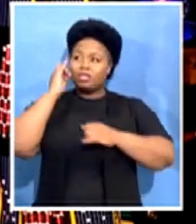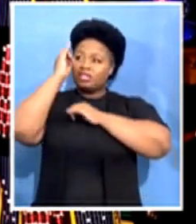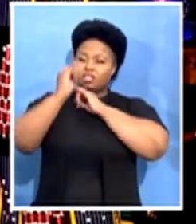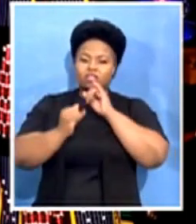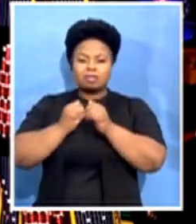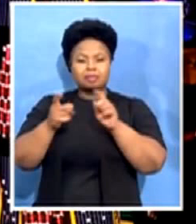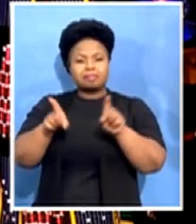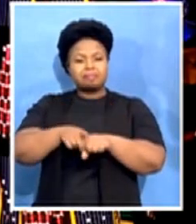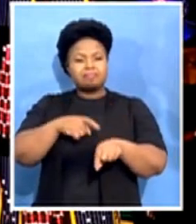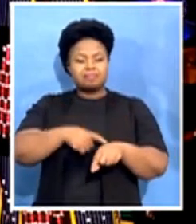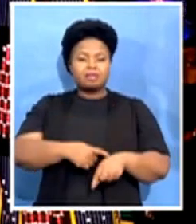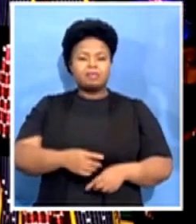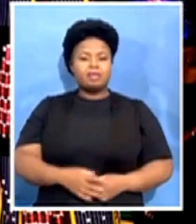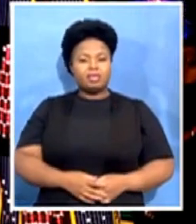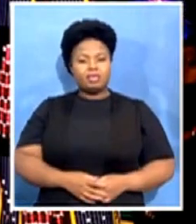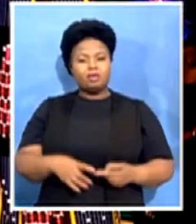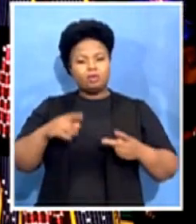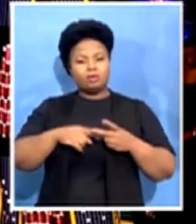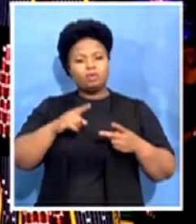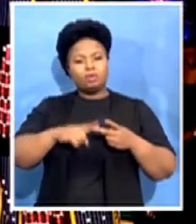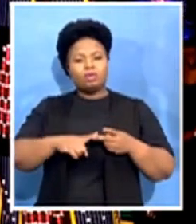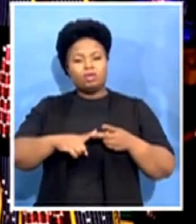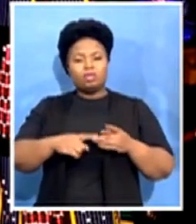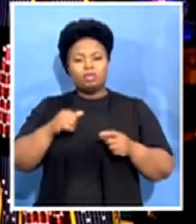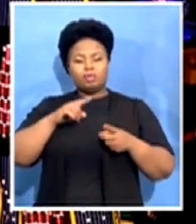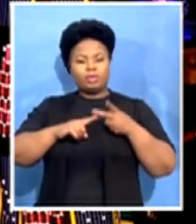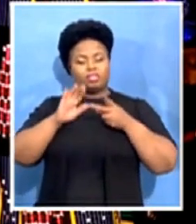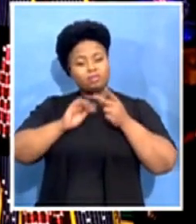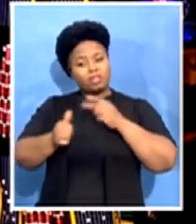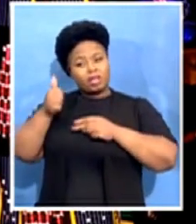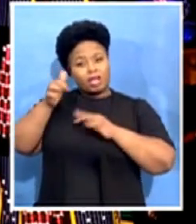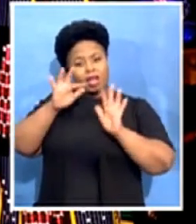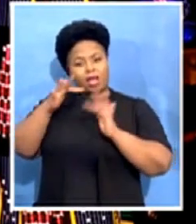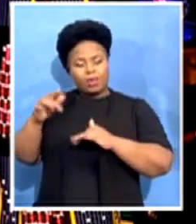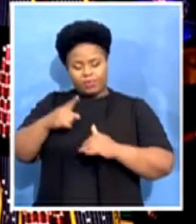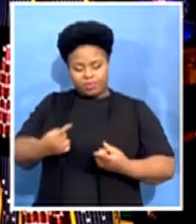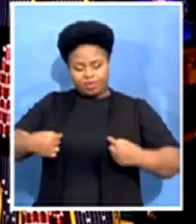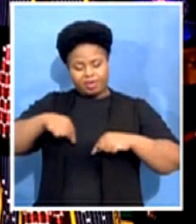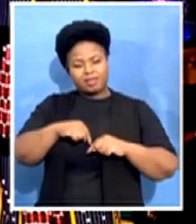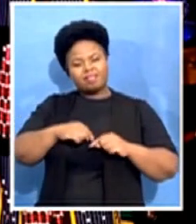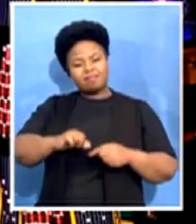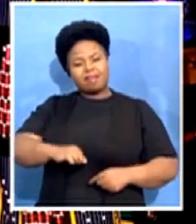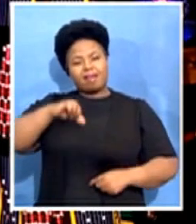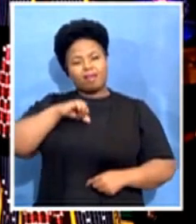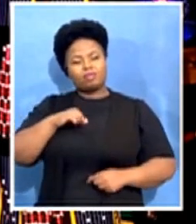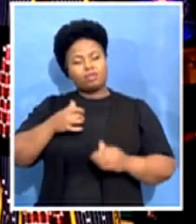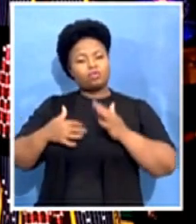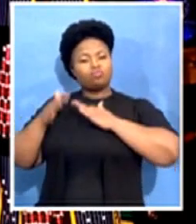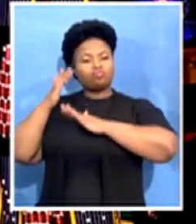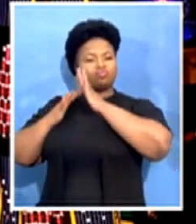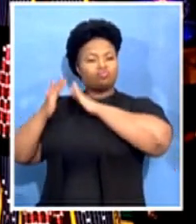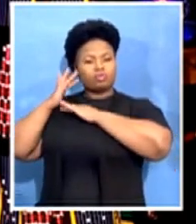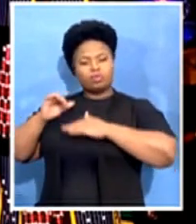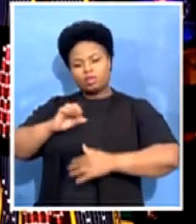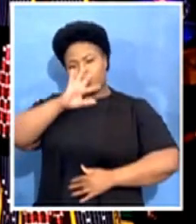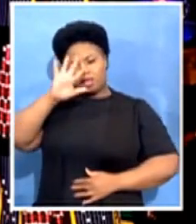inferiority by making us proud of our heritage as Africans. She